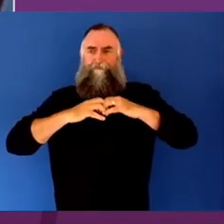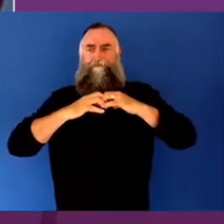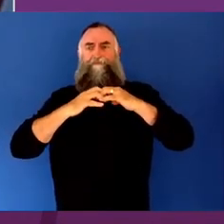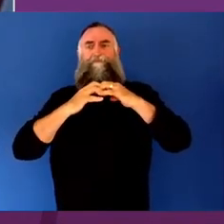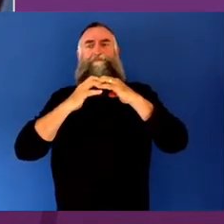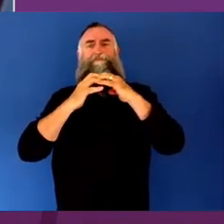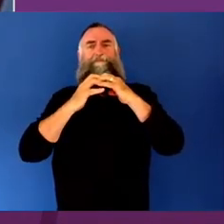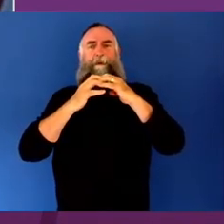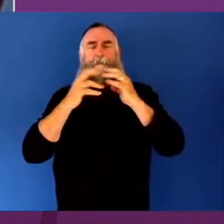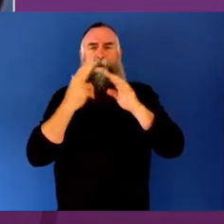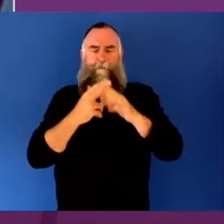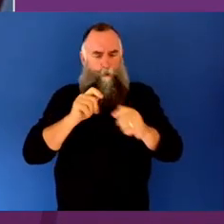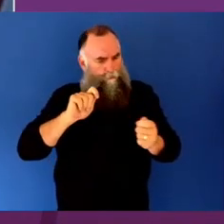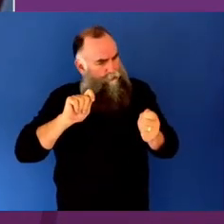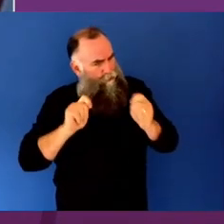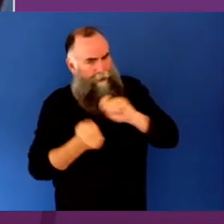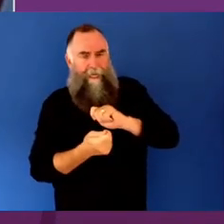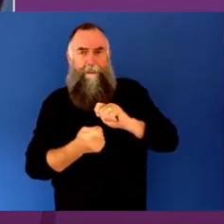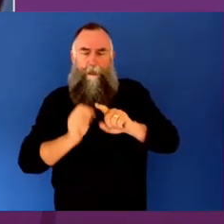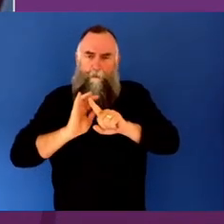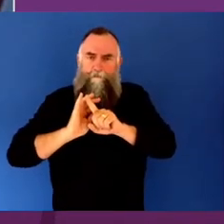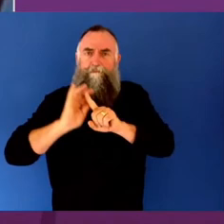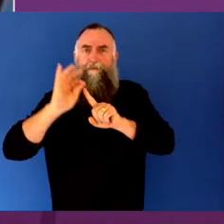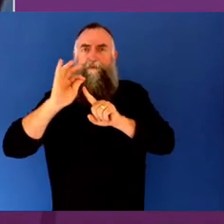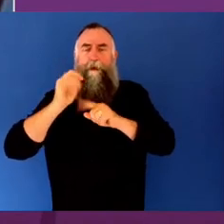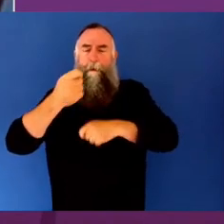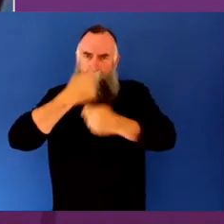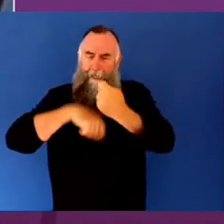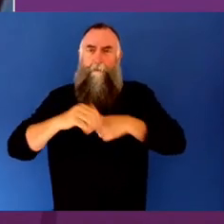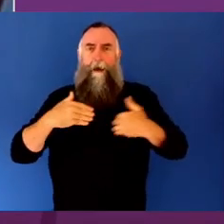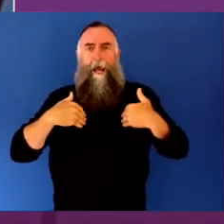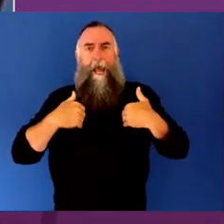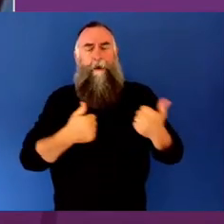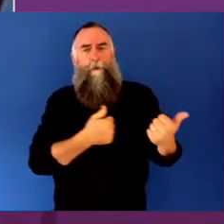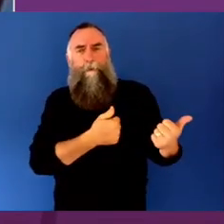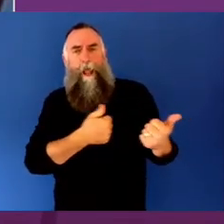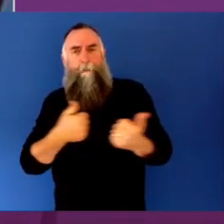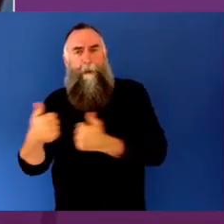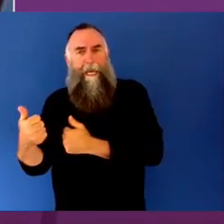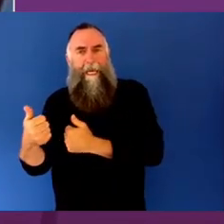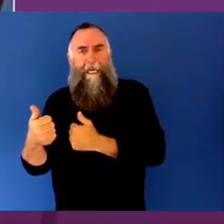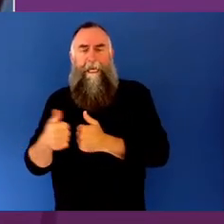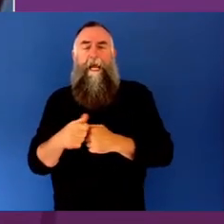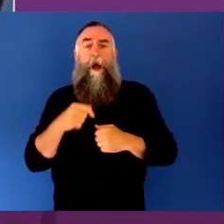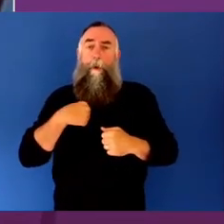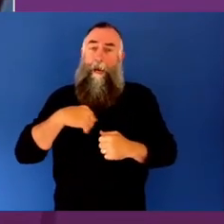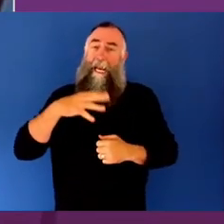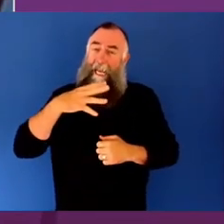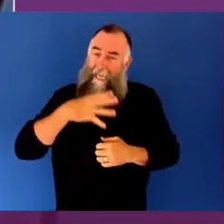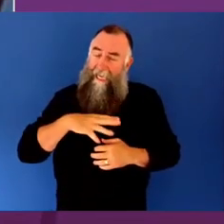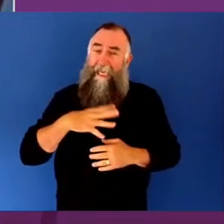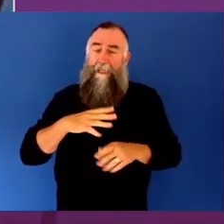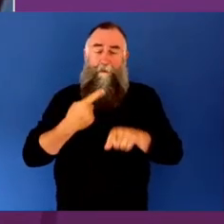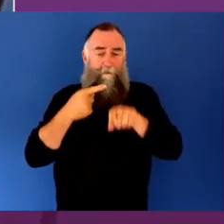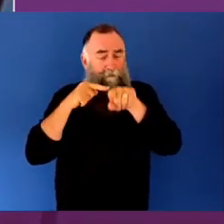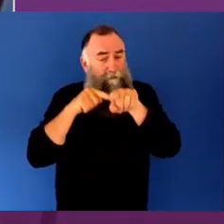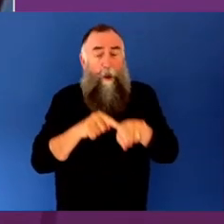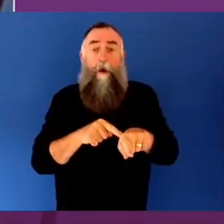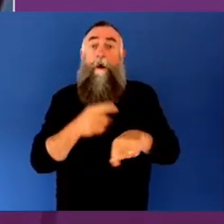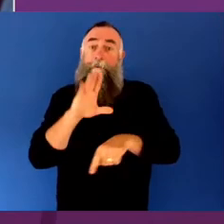breakthroughs to a greater sense of wellbeing. All of this is facilitated and grounded by the arts.